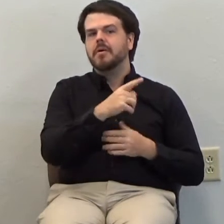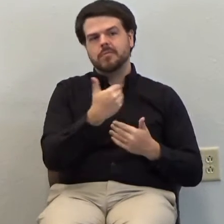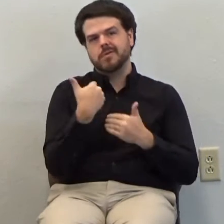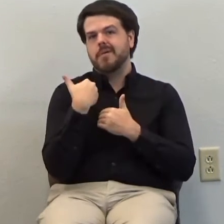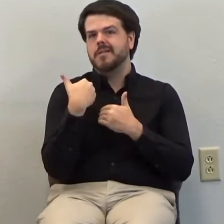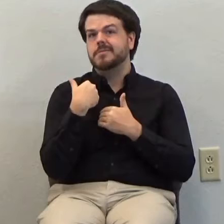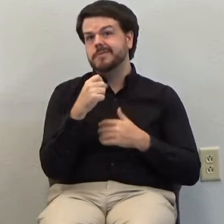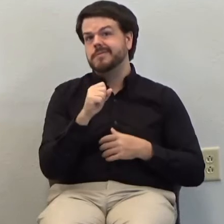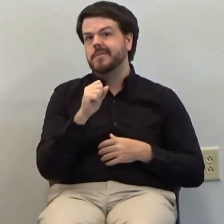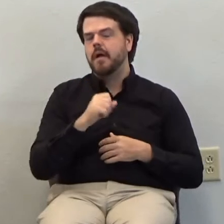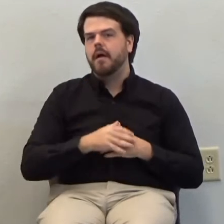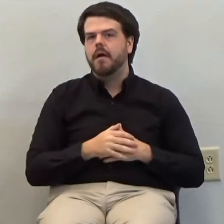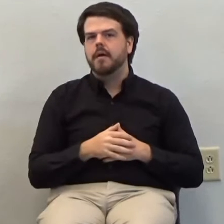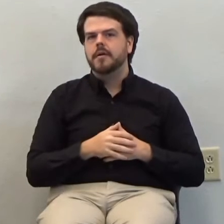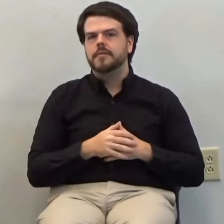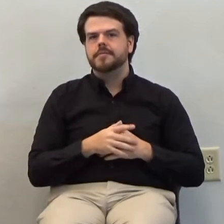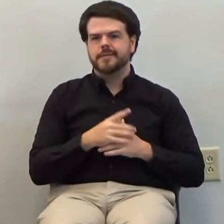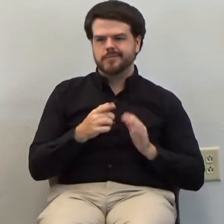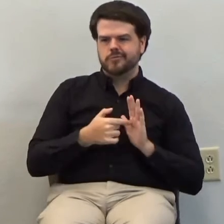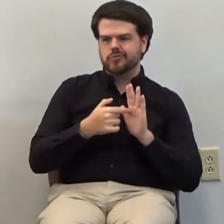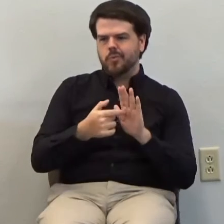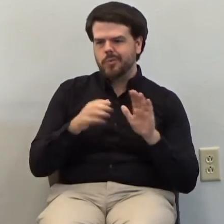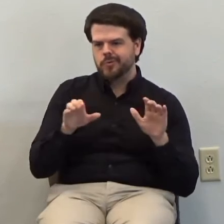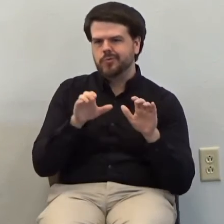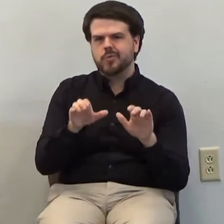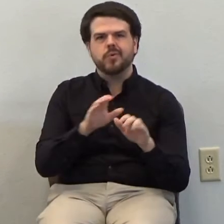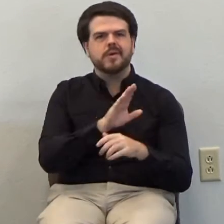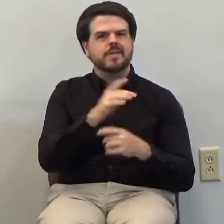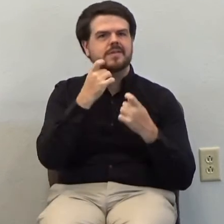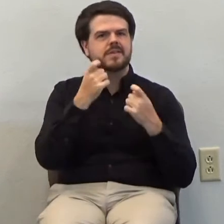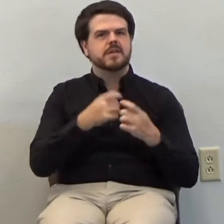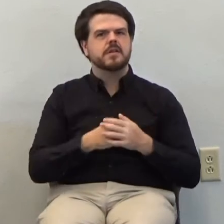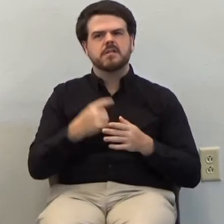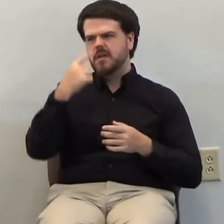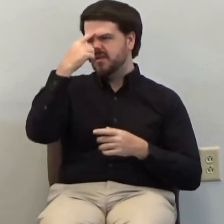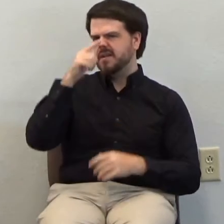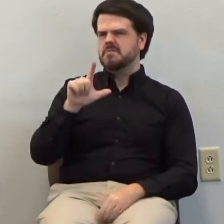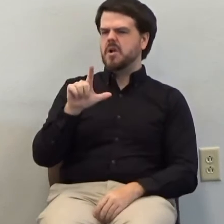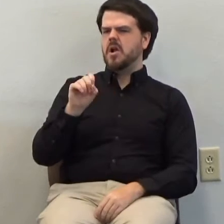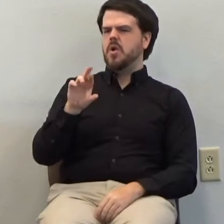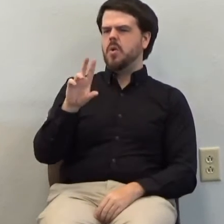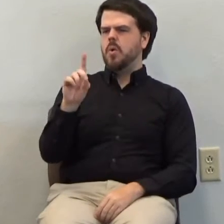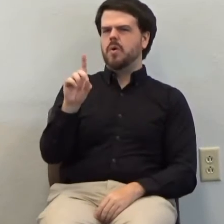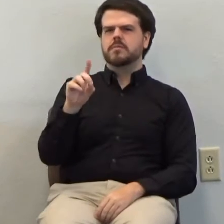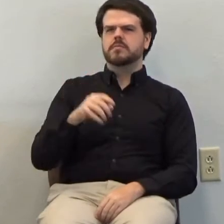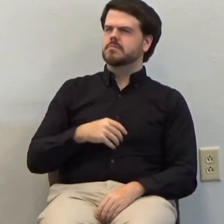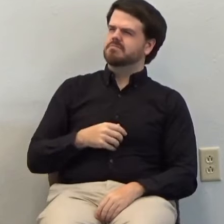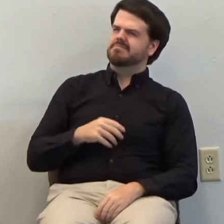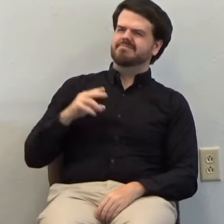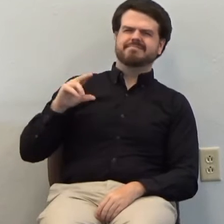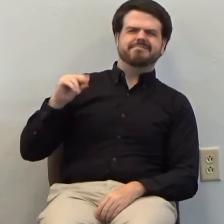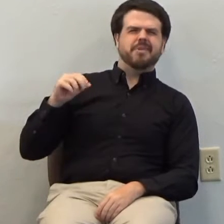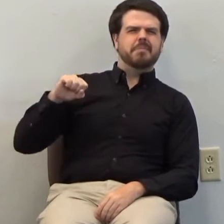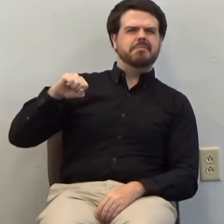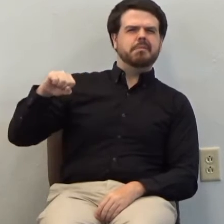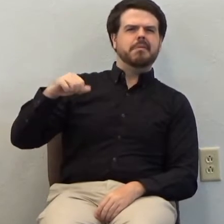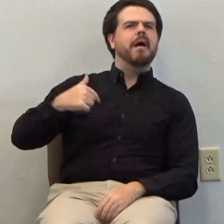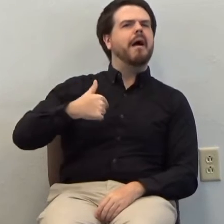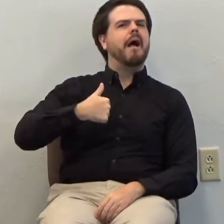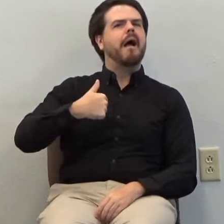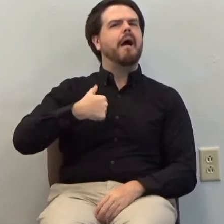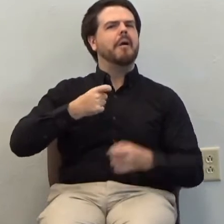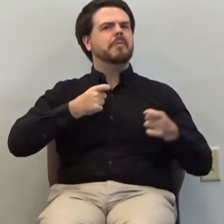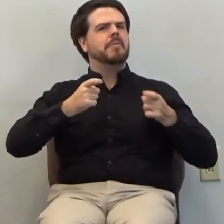and acting out, when they hear the word Lord, it's like, I'm the master of my own destiny.